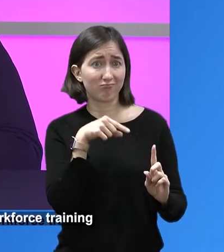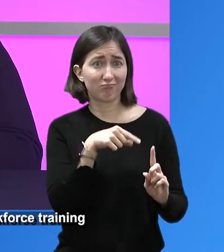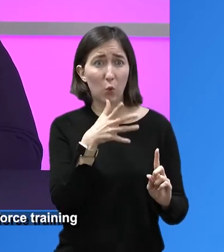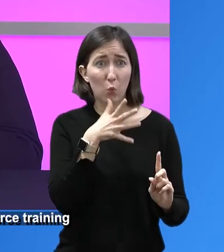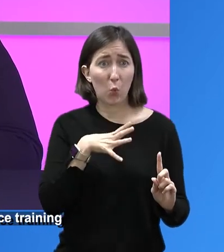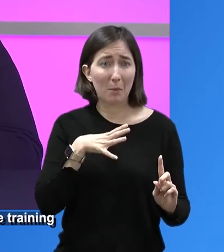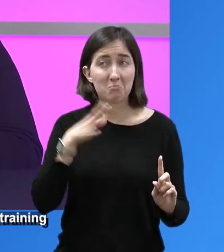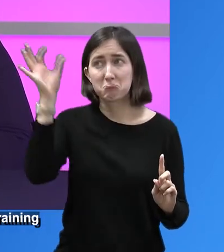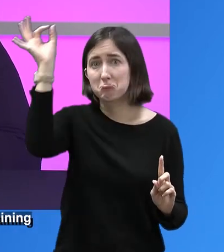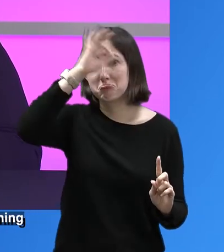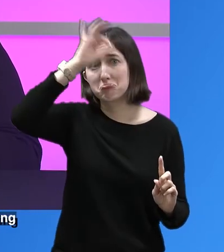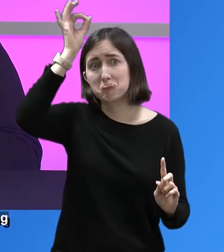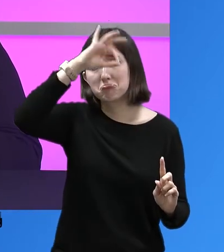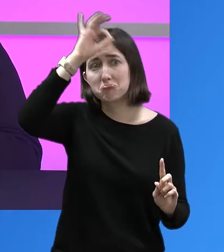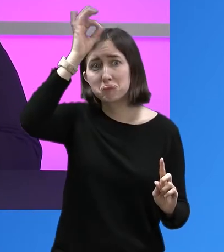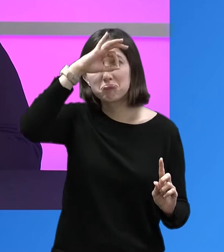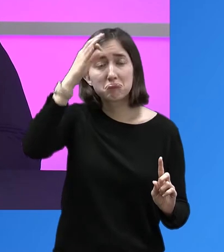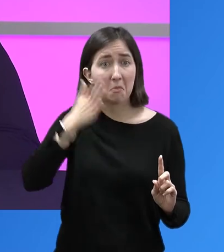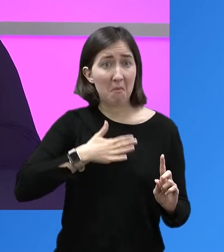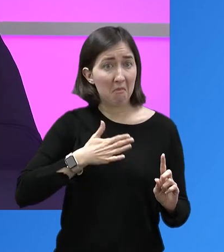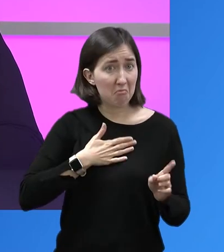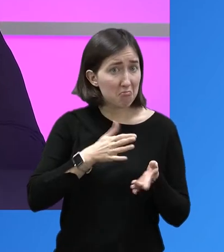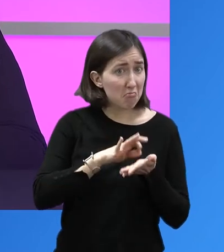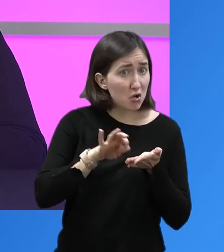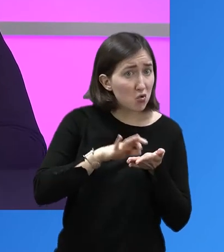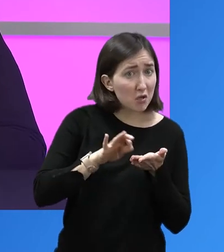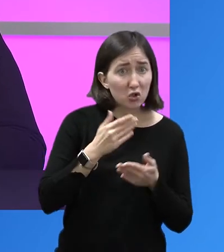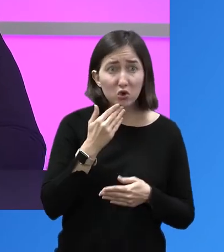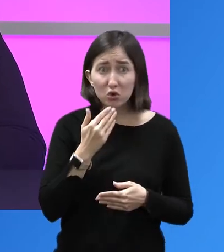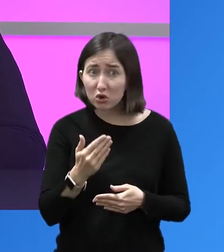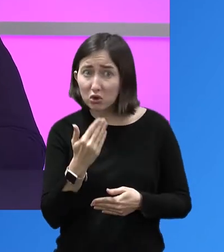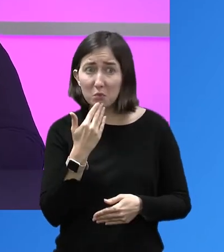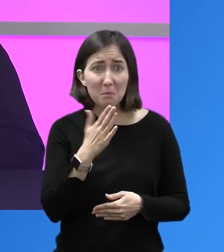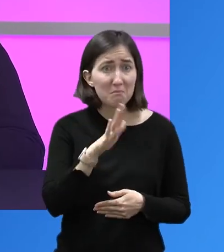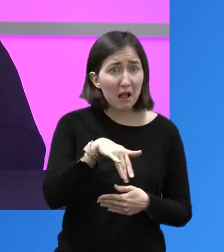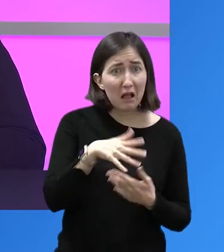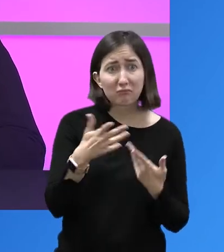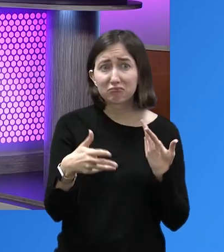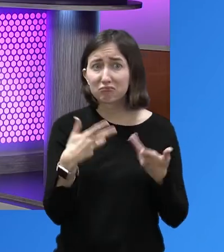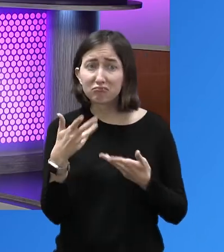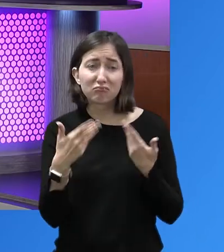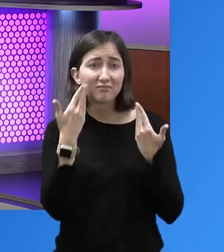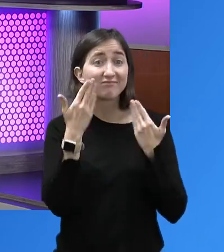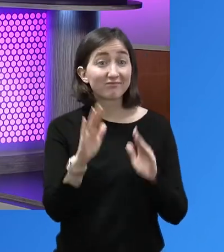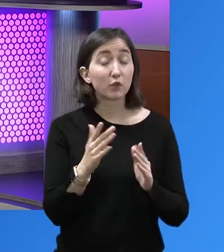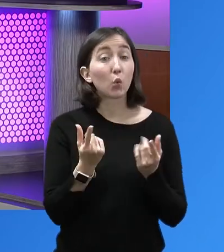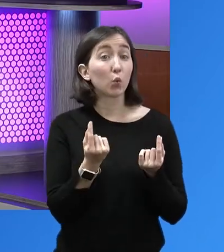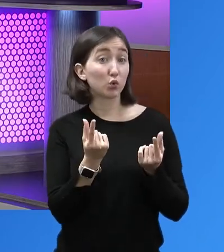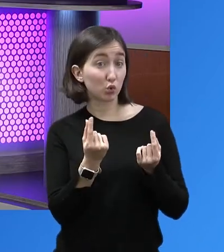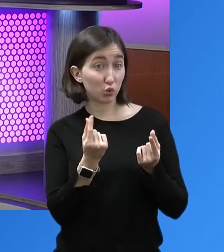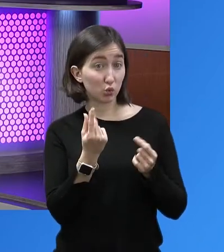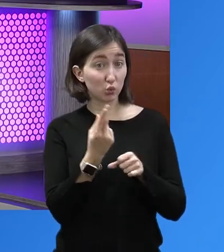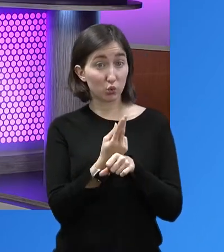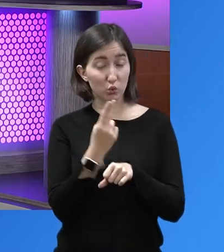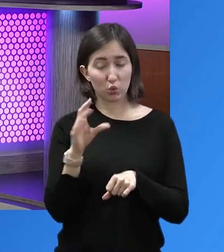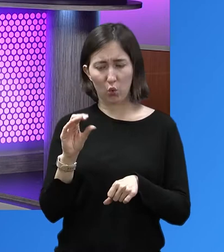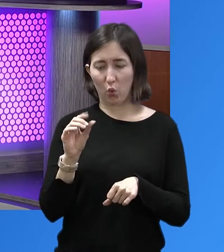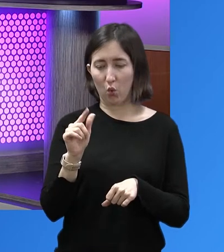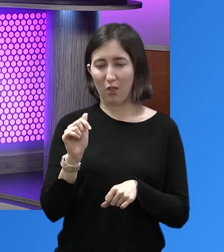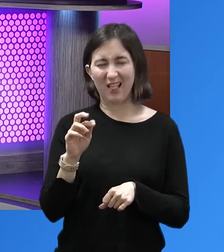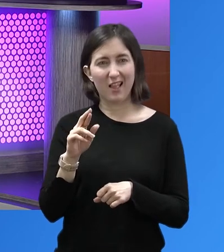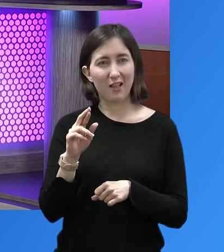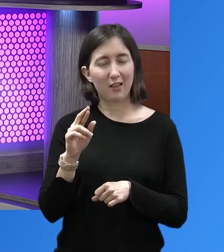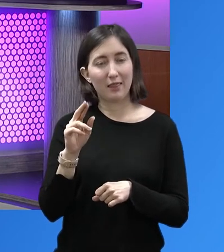this was a case where she didn't know, you know, some people don't know what, in what position they are with their credit.